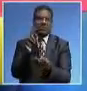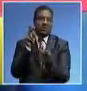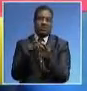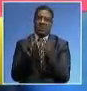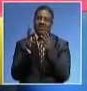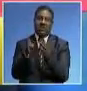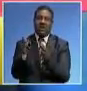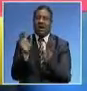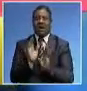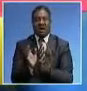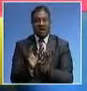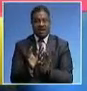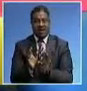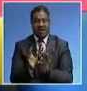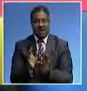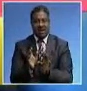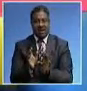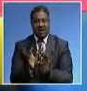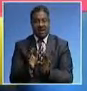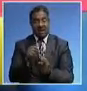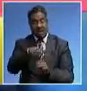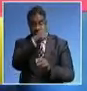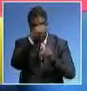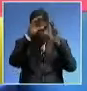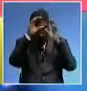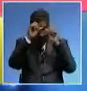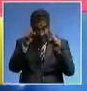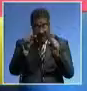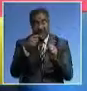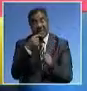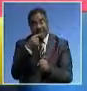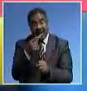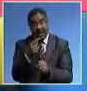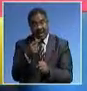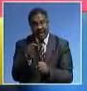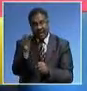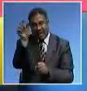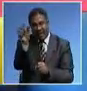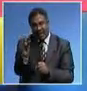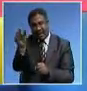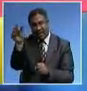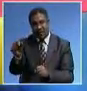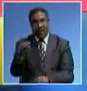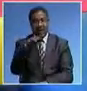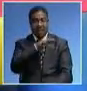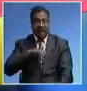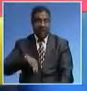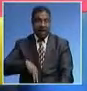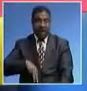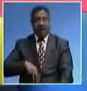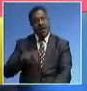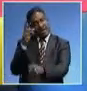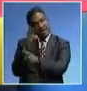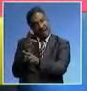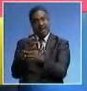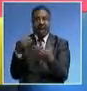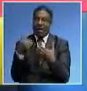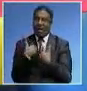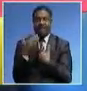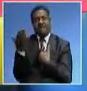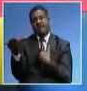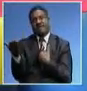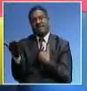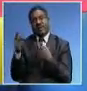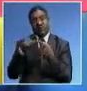What is happening presently is that individual members, with the right so to do, have